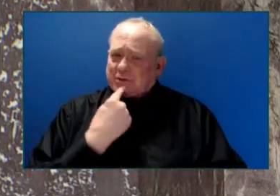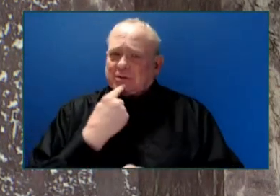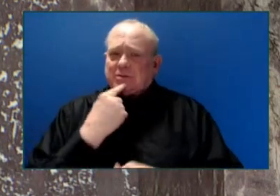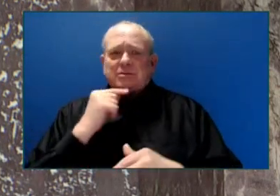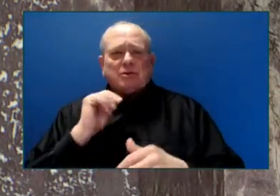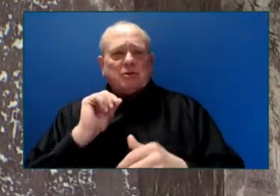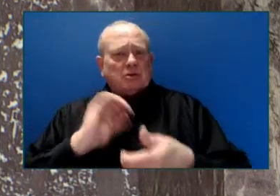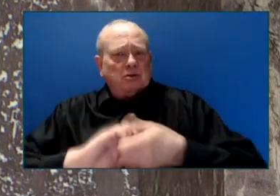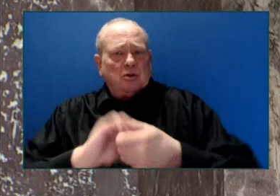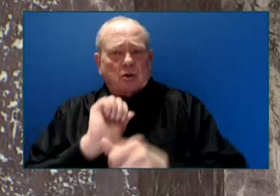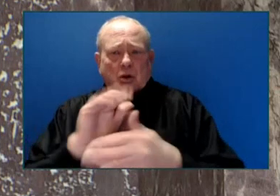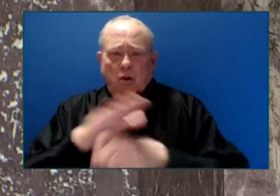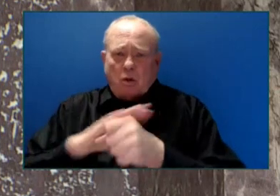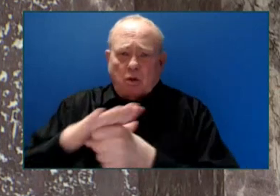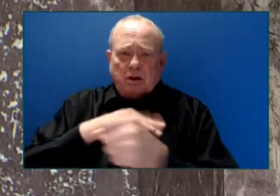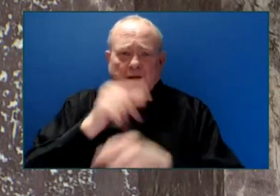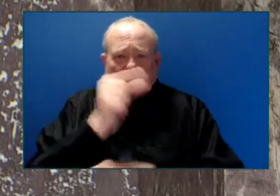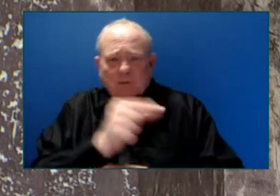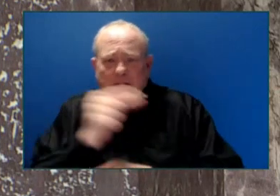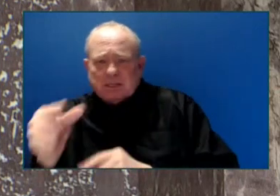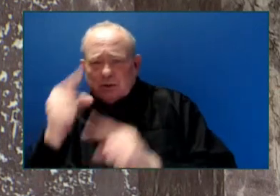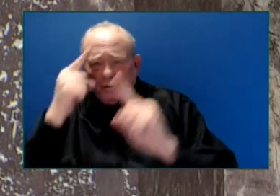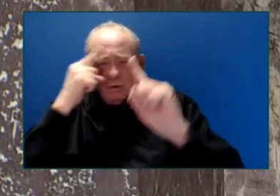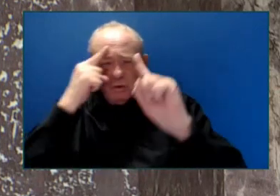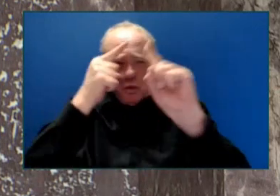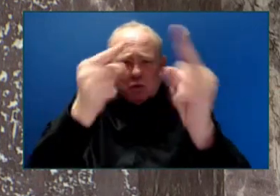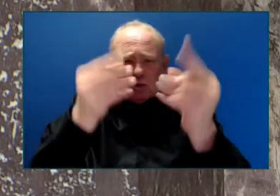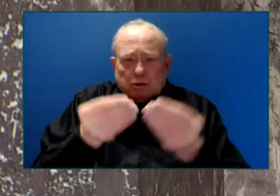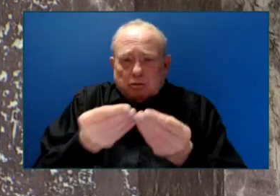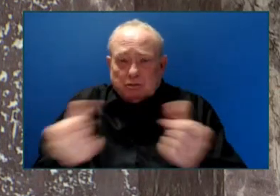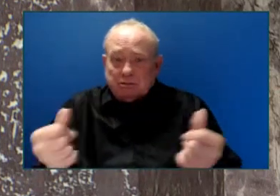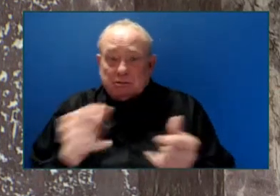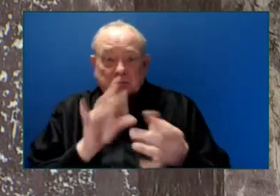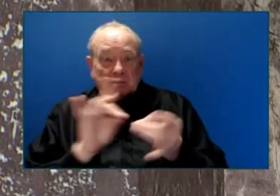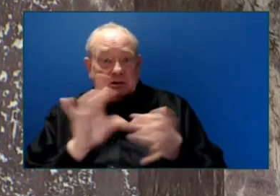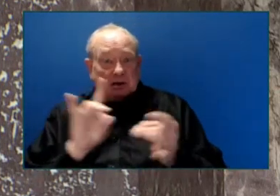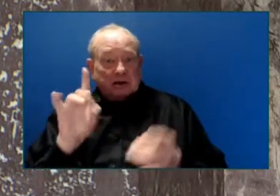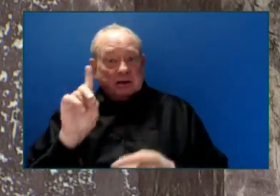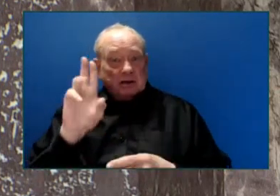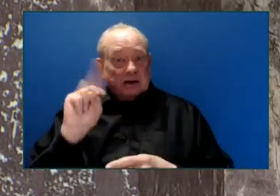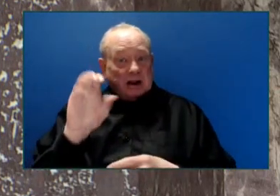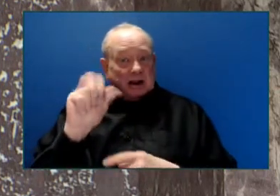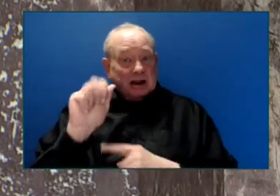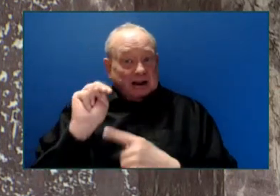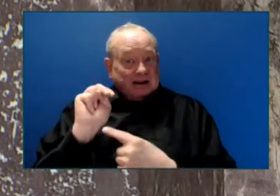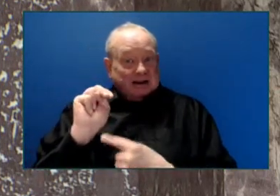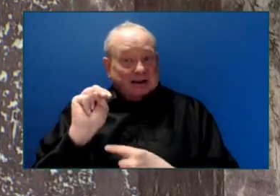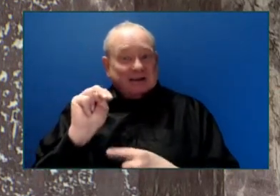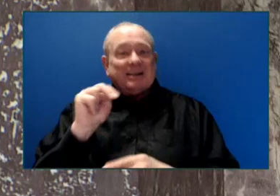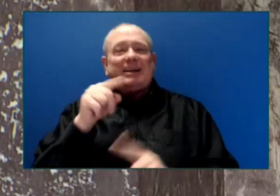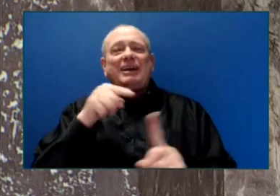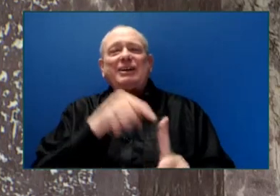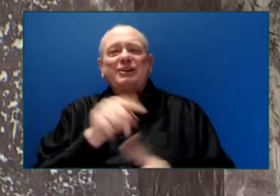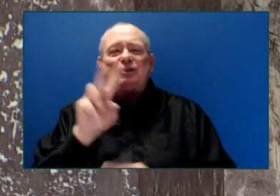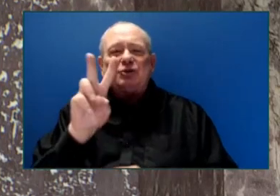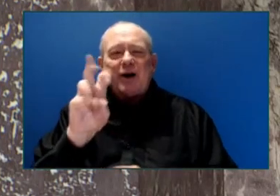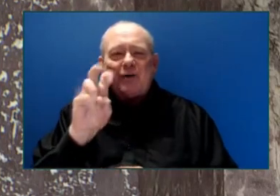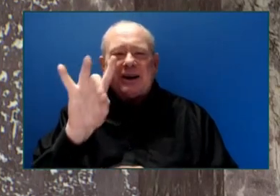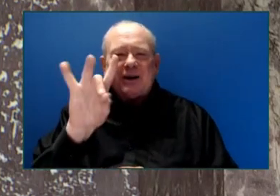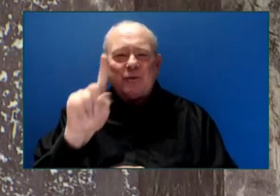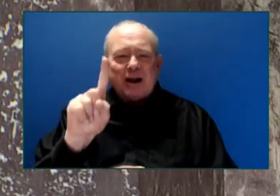mentions, Duncan, 281 units, not units, 281 homes for people, Honourable Speaker.